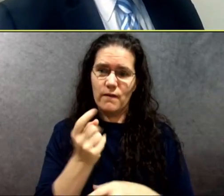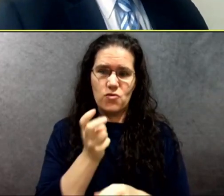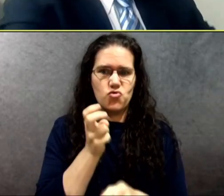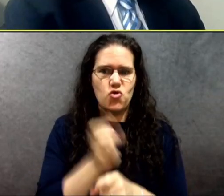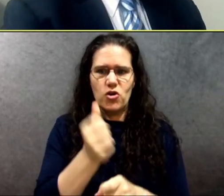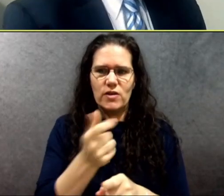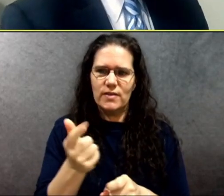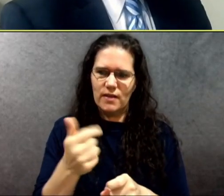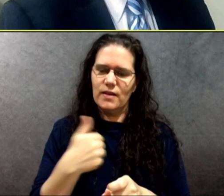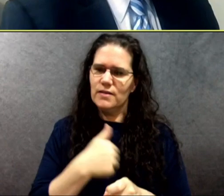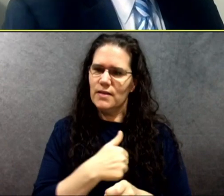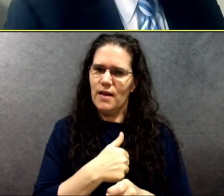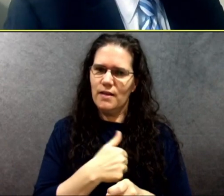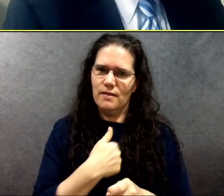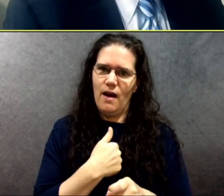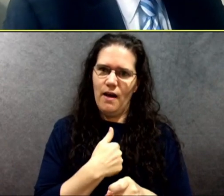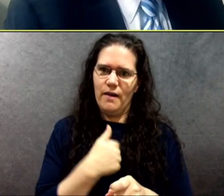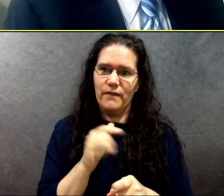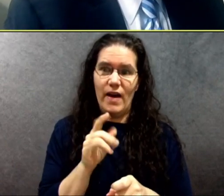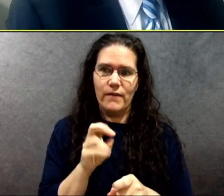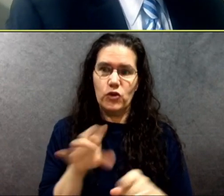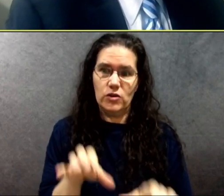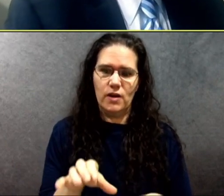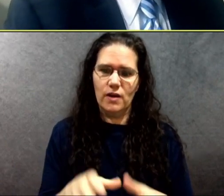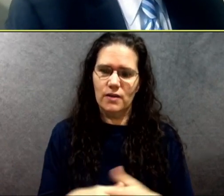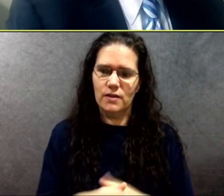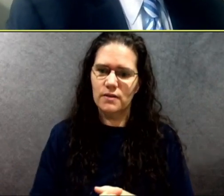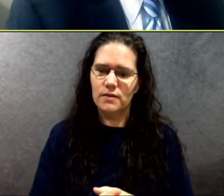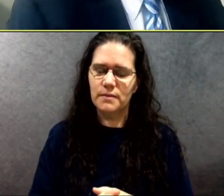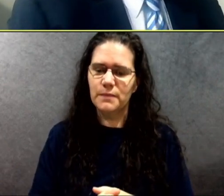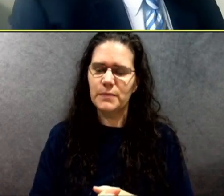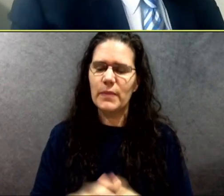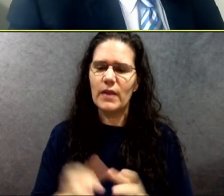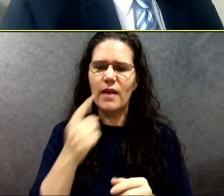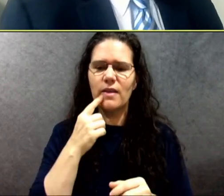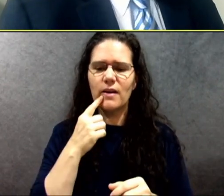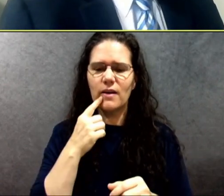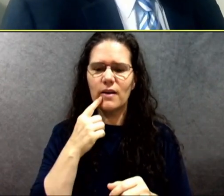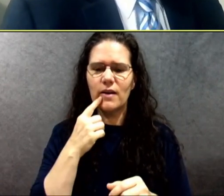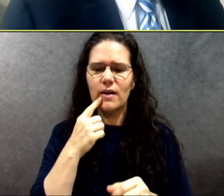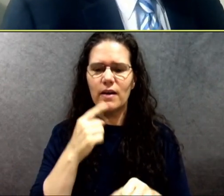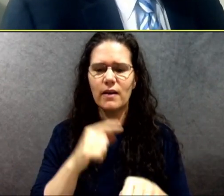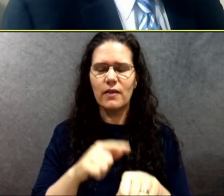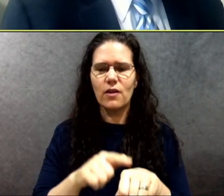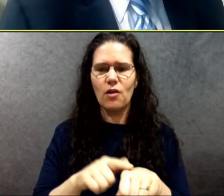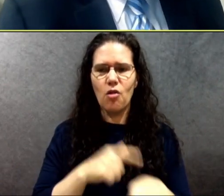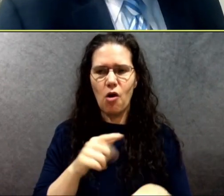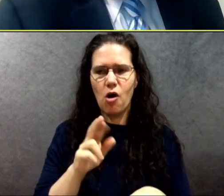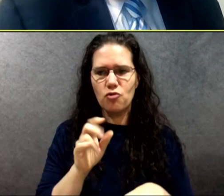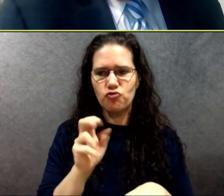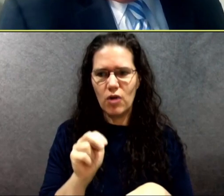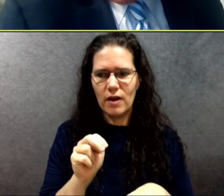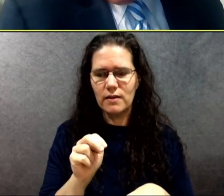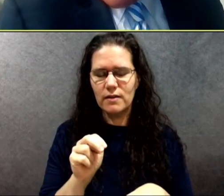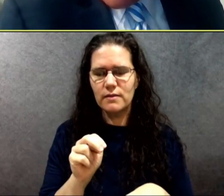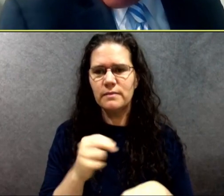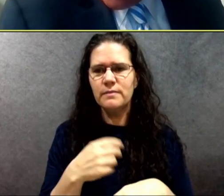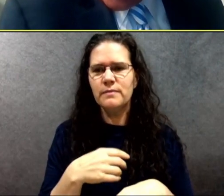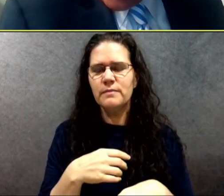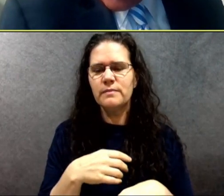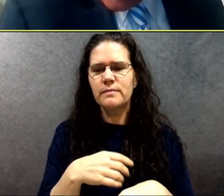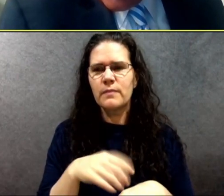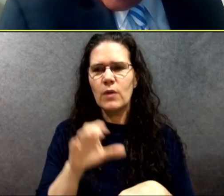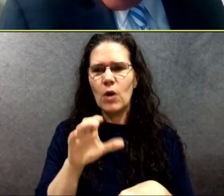I think it was in the long run, COVID and